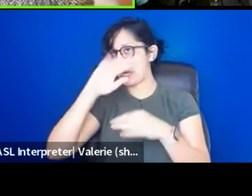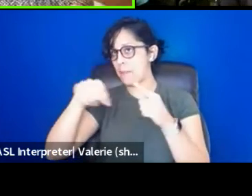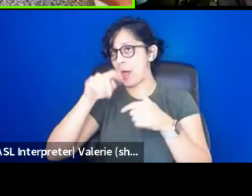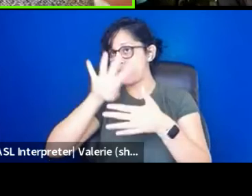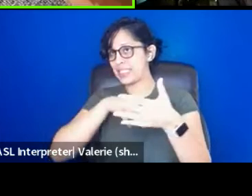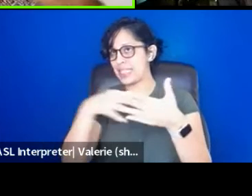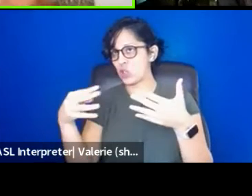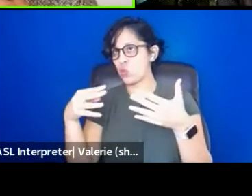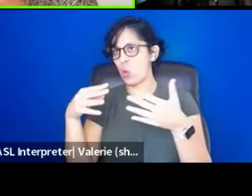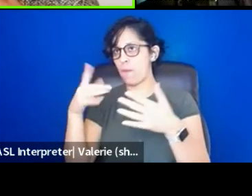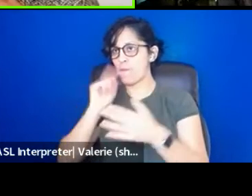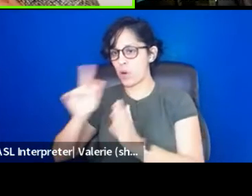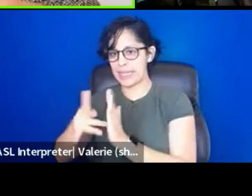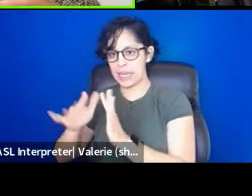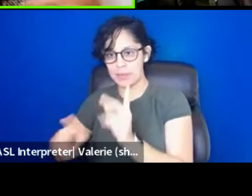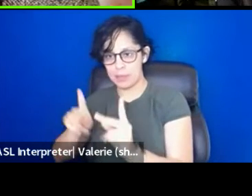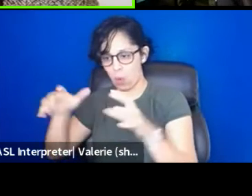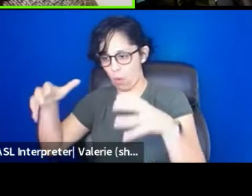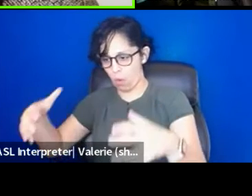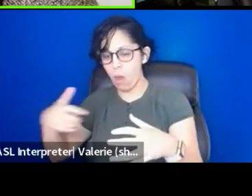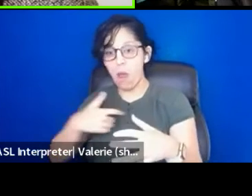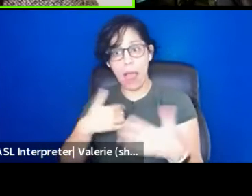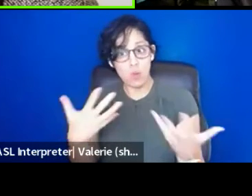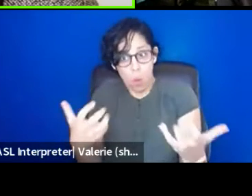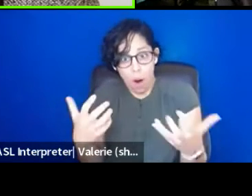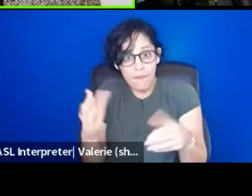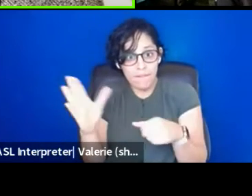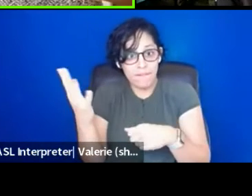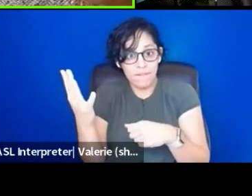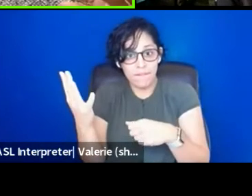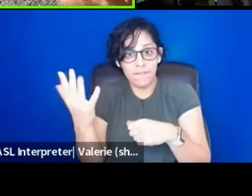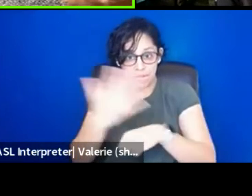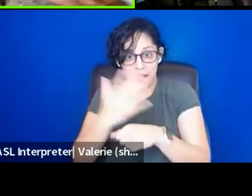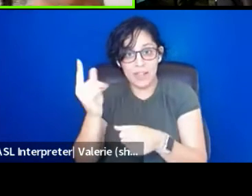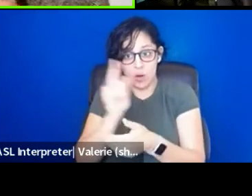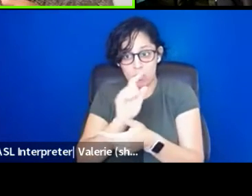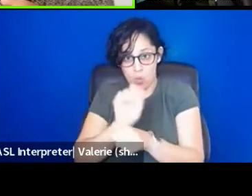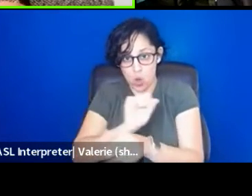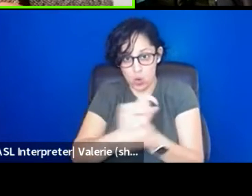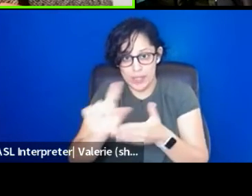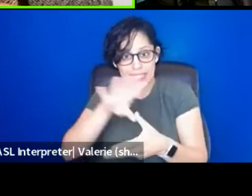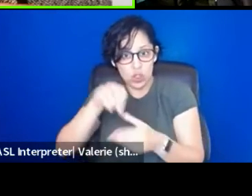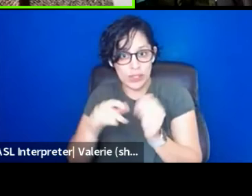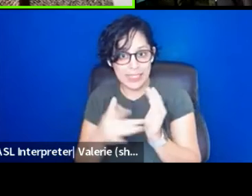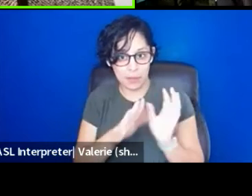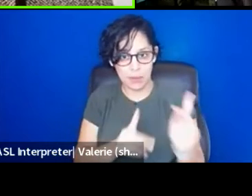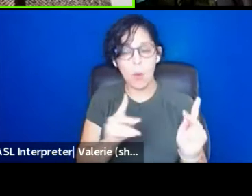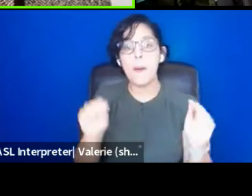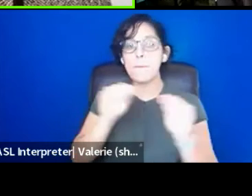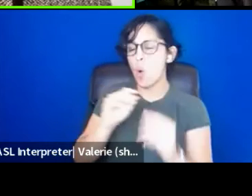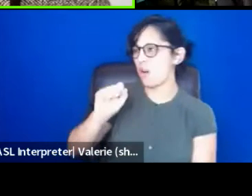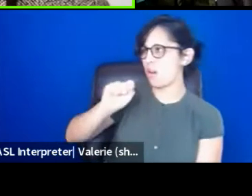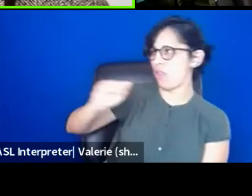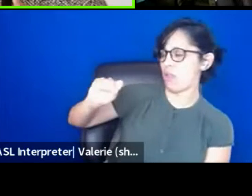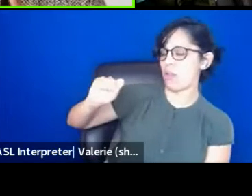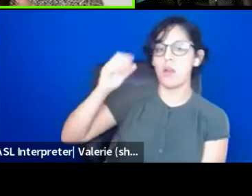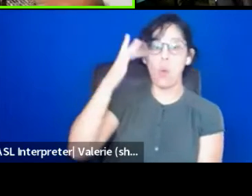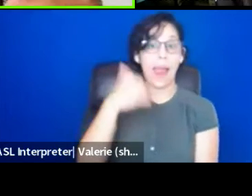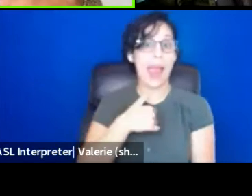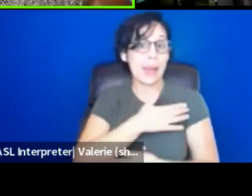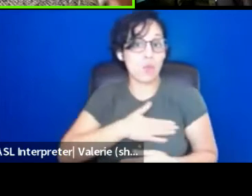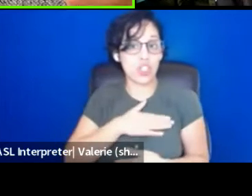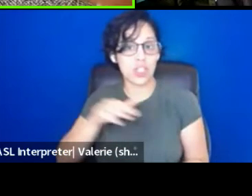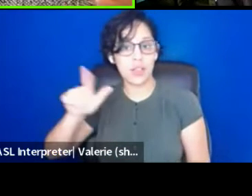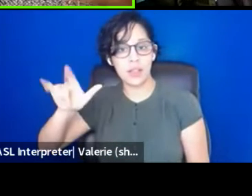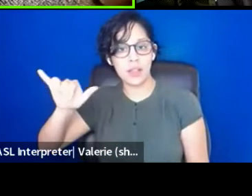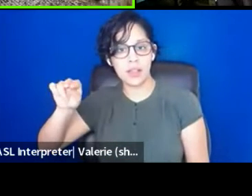And even though I want five-day work weeks, including tech week, there is so much more pushback, which is part of why I appreciate Lindsay